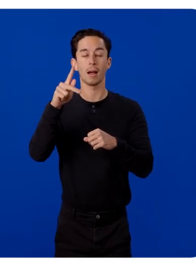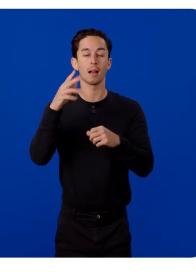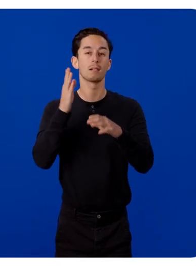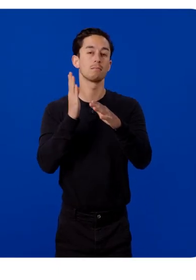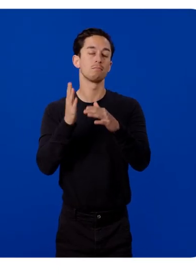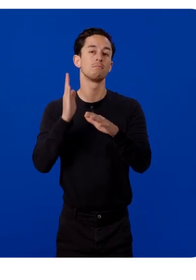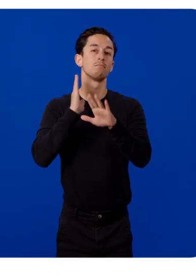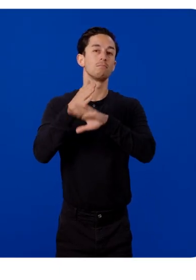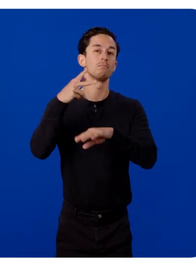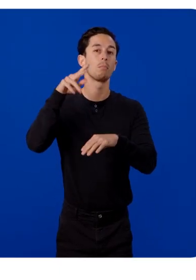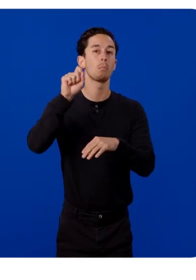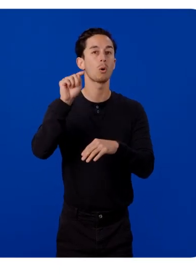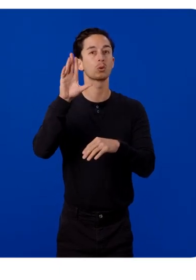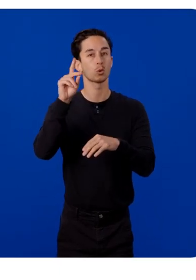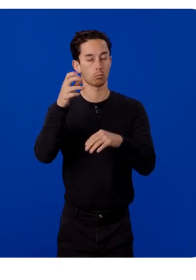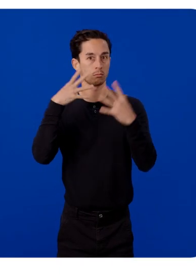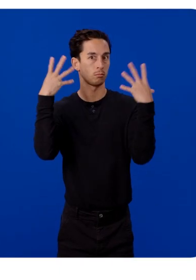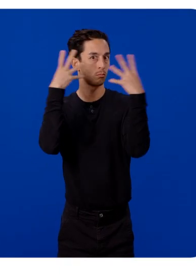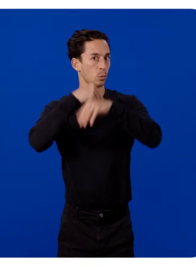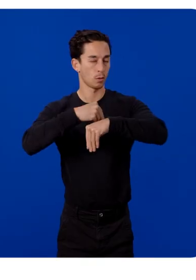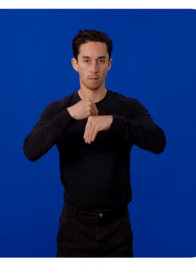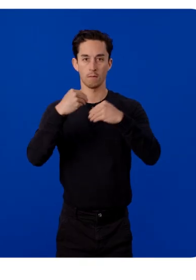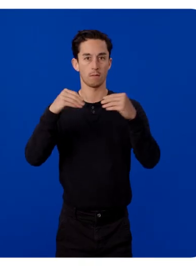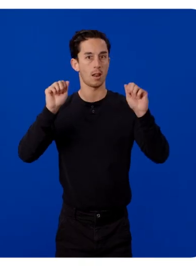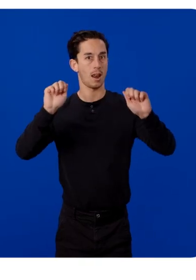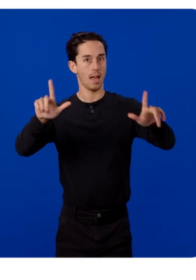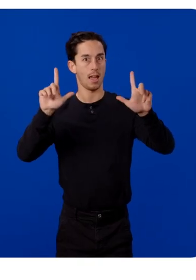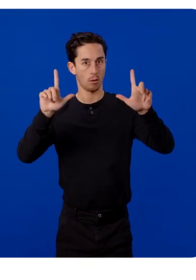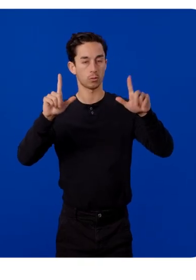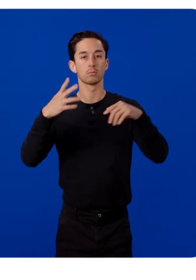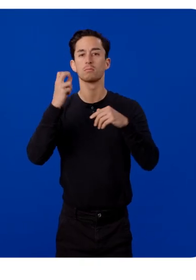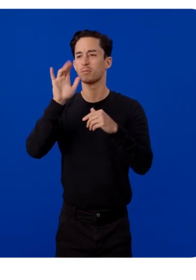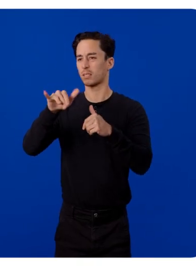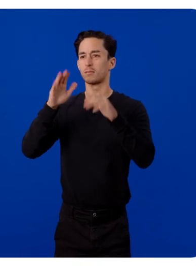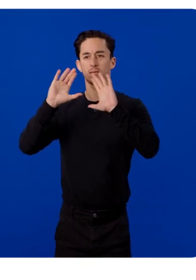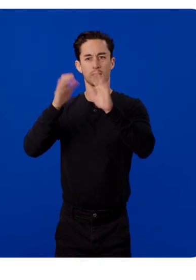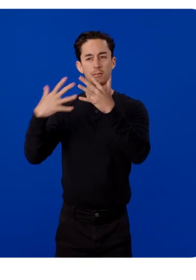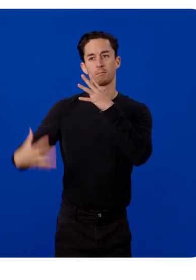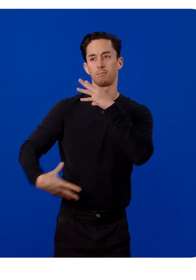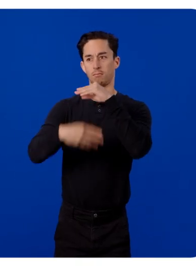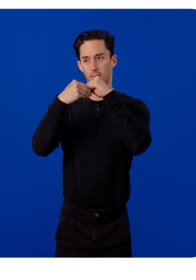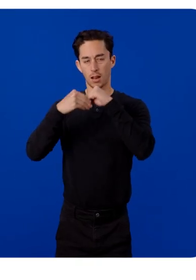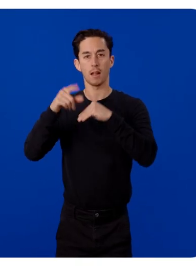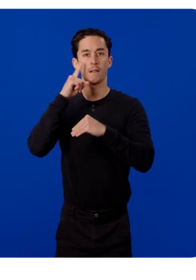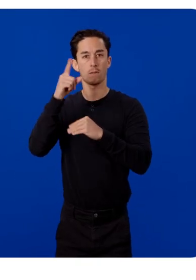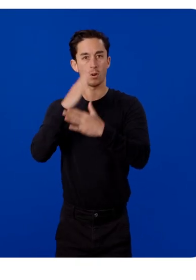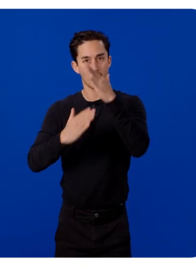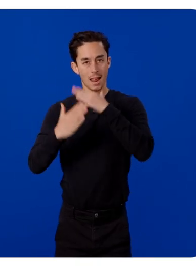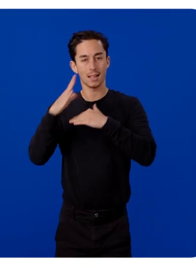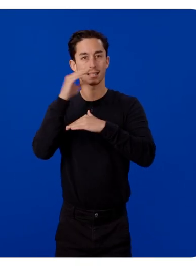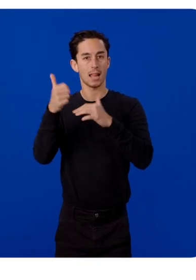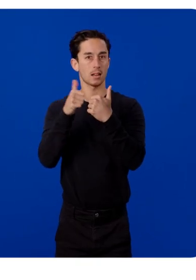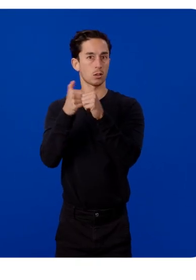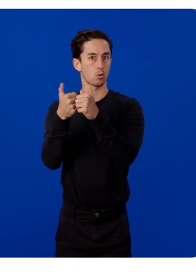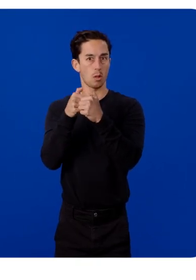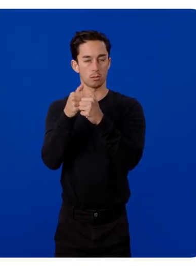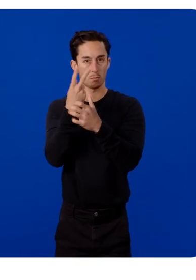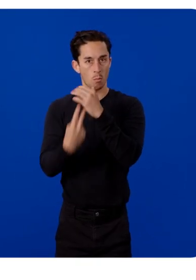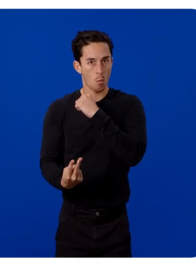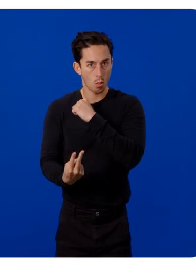to build beautiful UI layouts. Or sub out a class to handle advanced interactions that work for both hands and controllers.